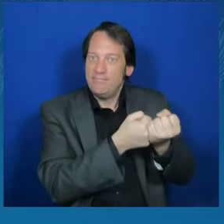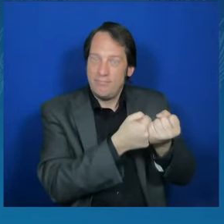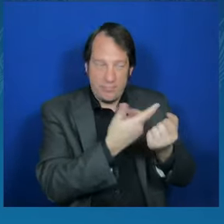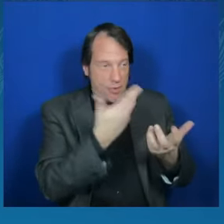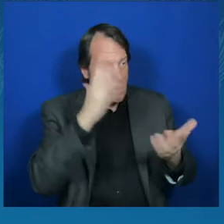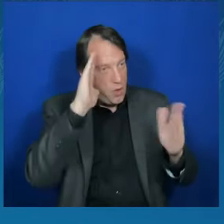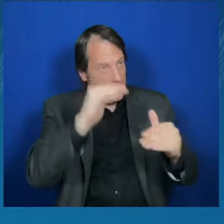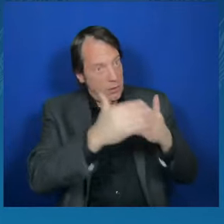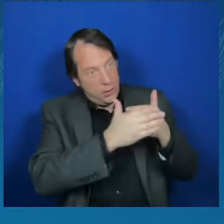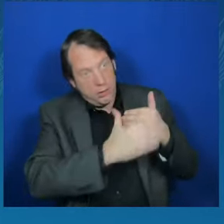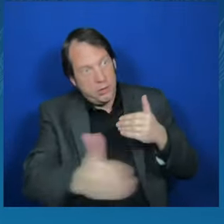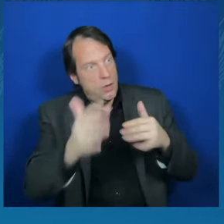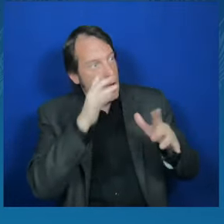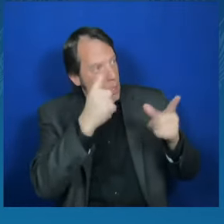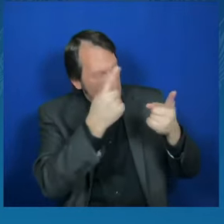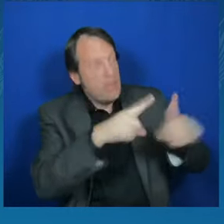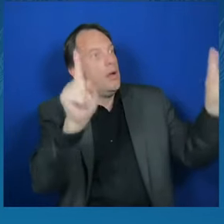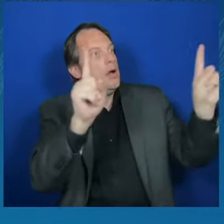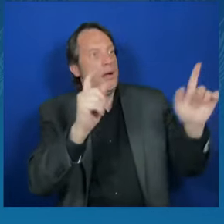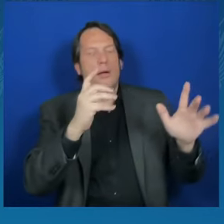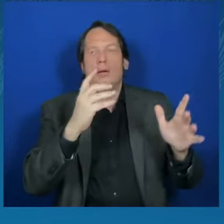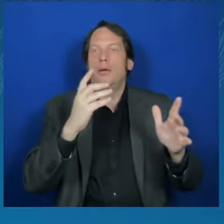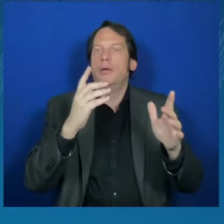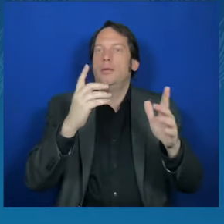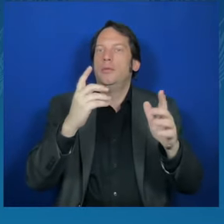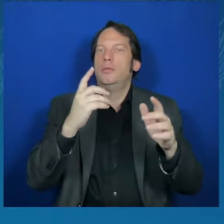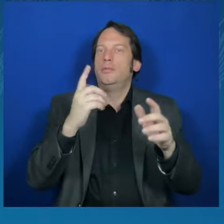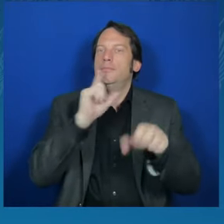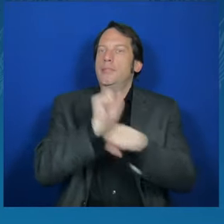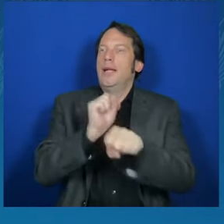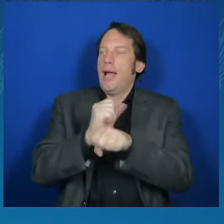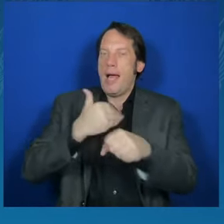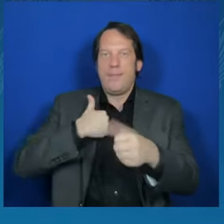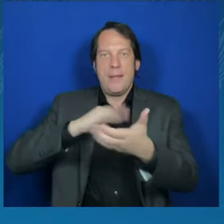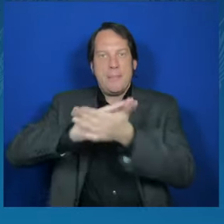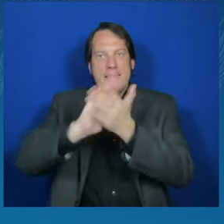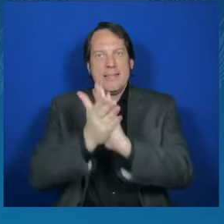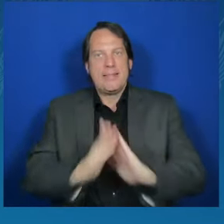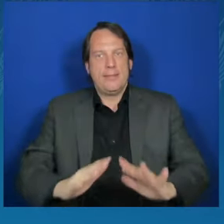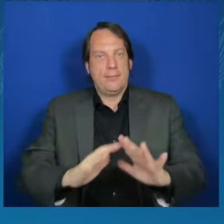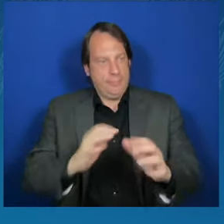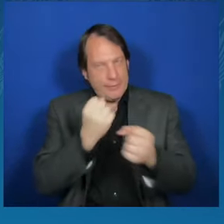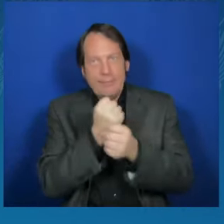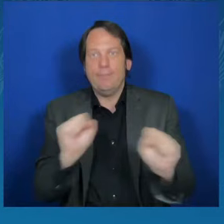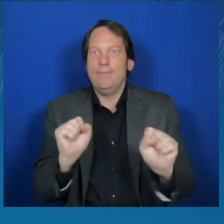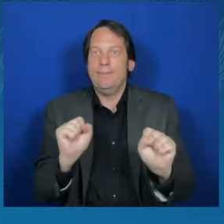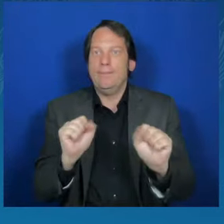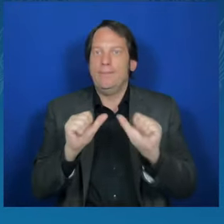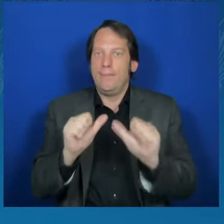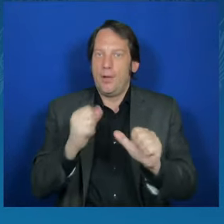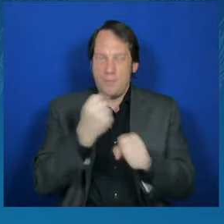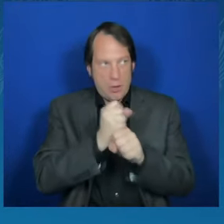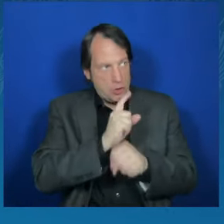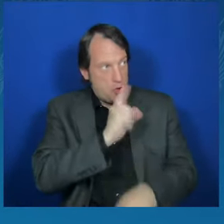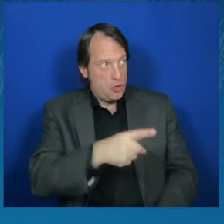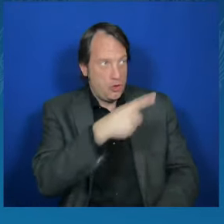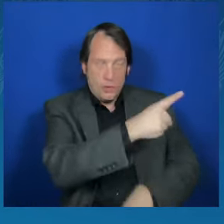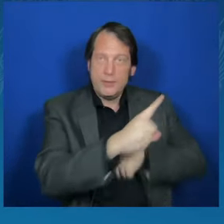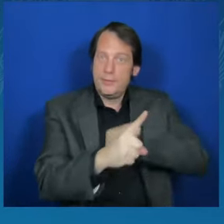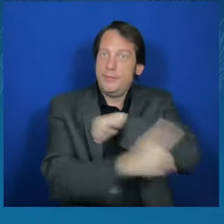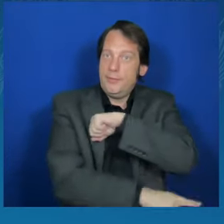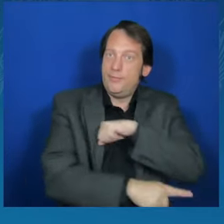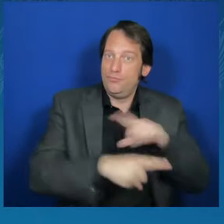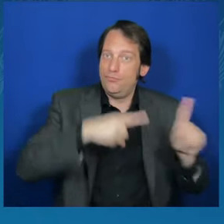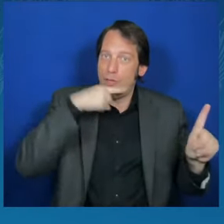Russia pays damages to Ukraine. And ultimately, we want to see Ukraine emerge from this war